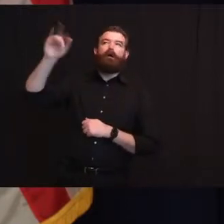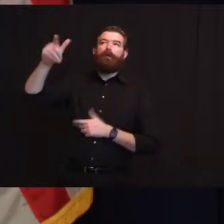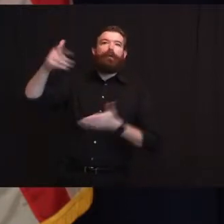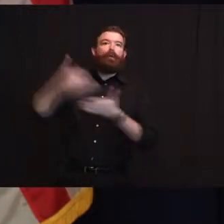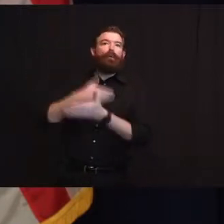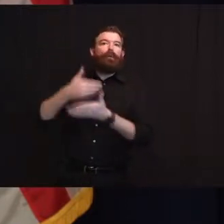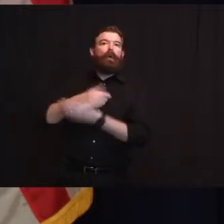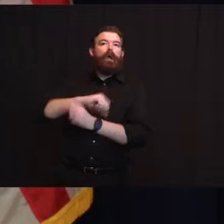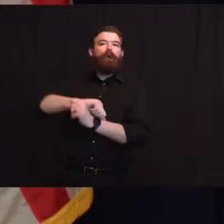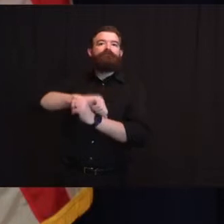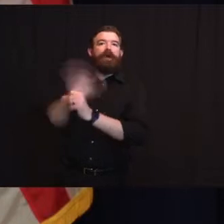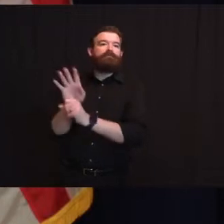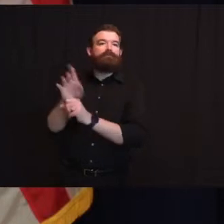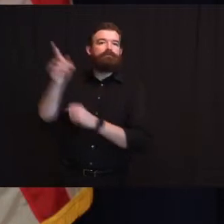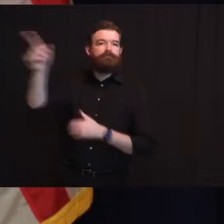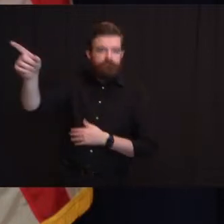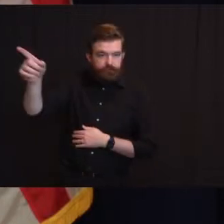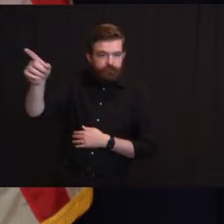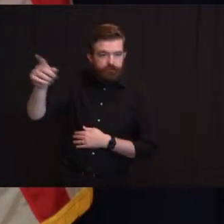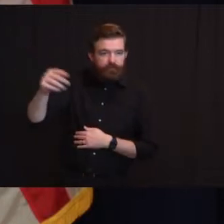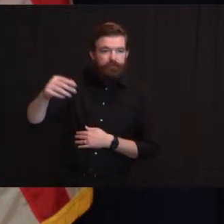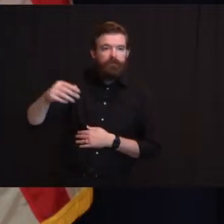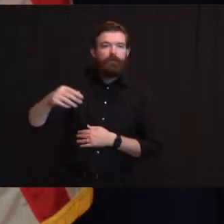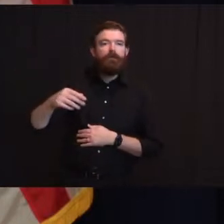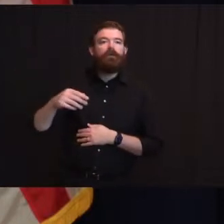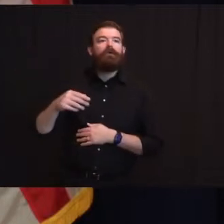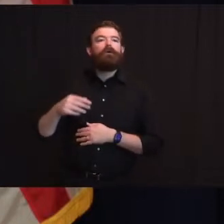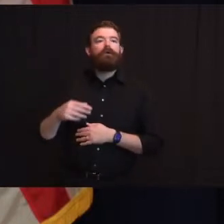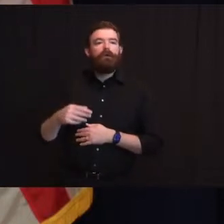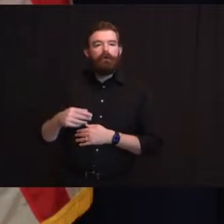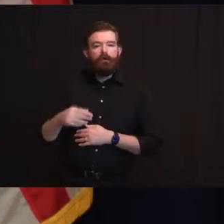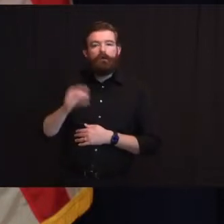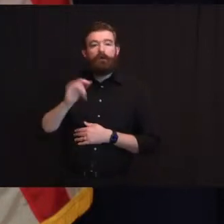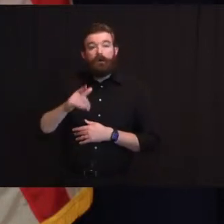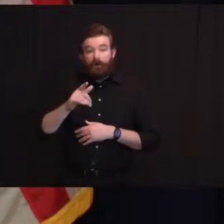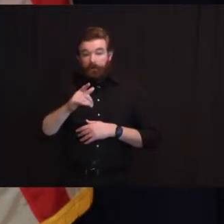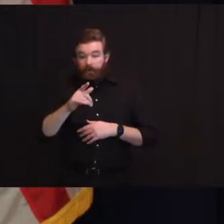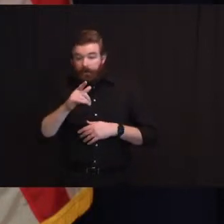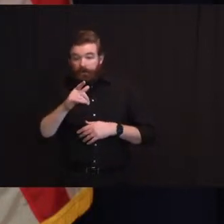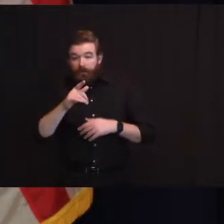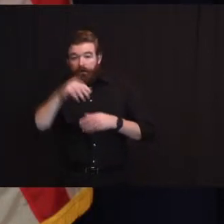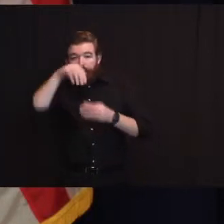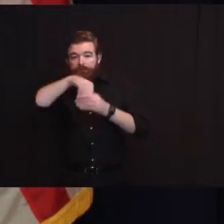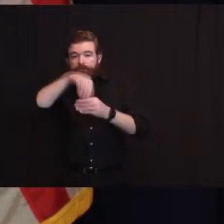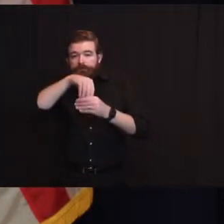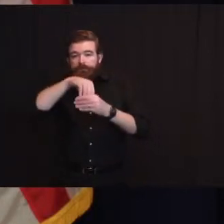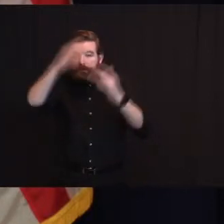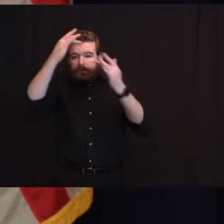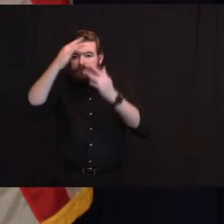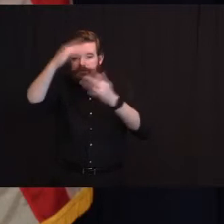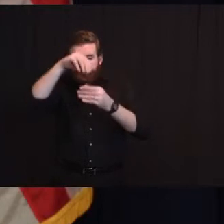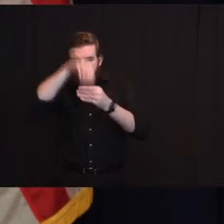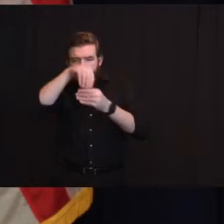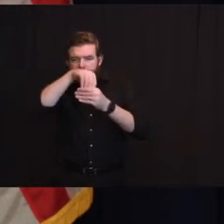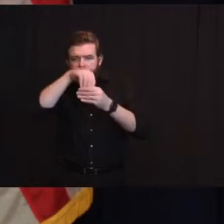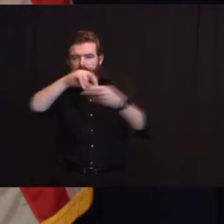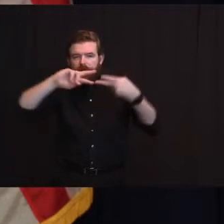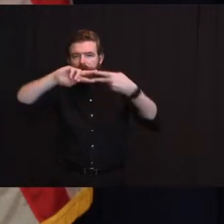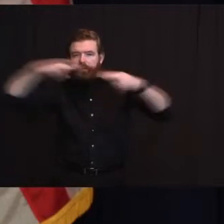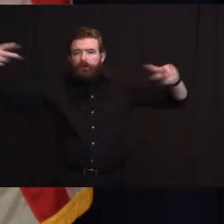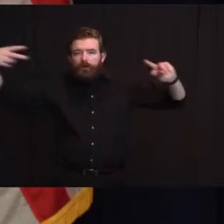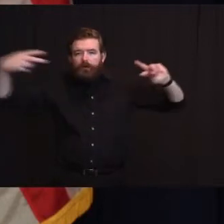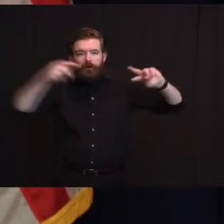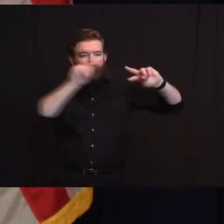mutations to the spike protein the spike is the part of the virus that grabs onto your cell that gets into the cell